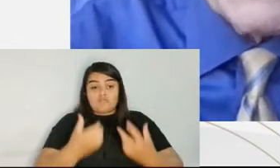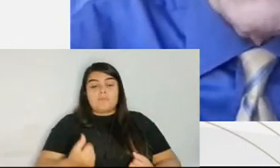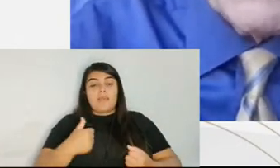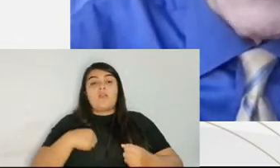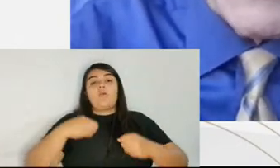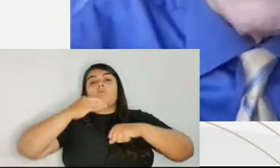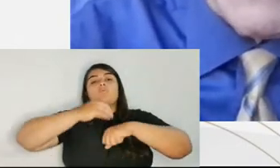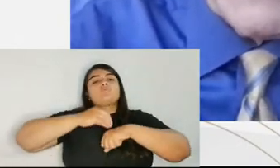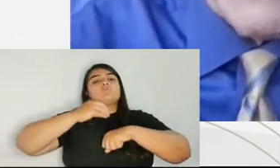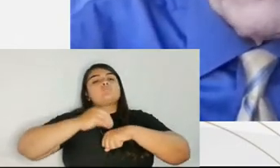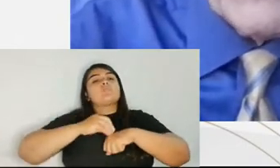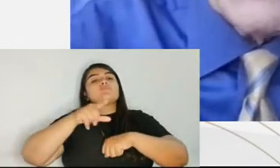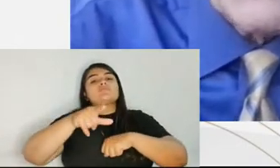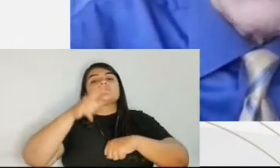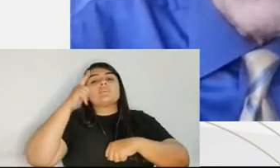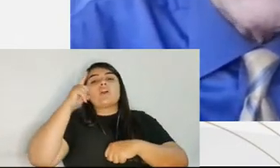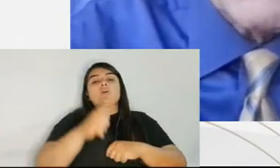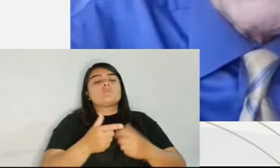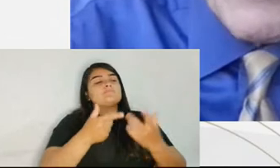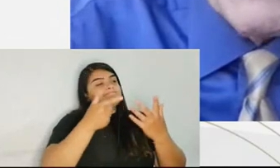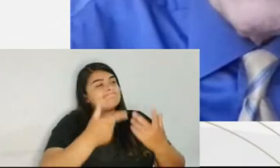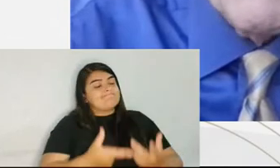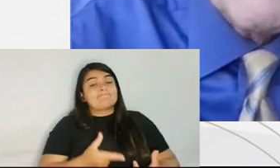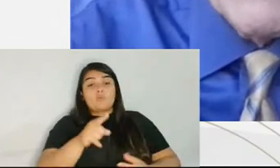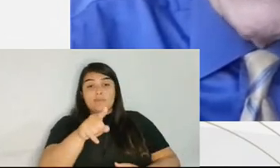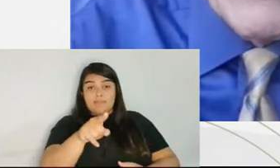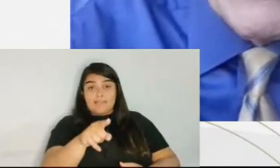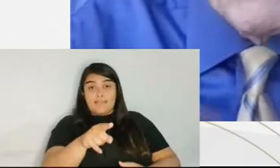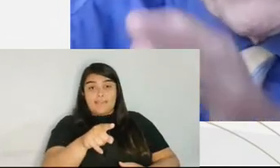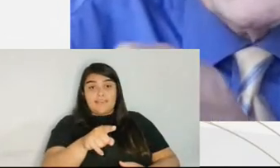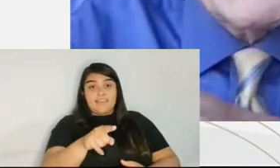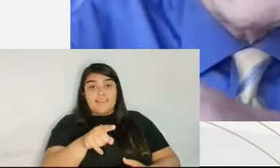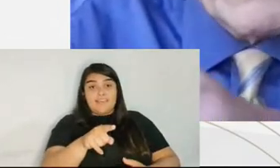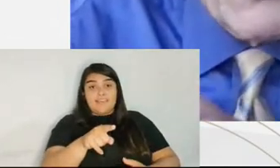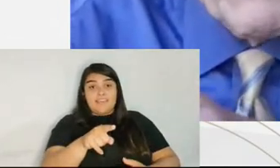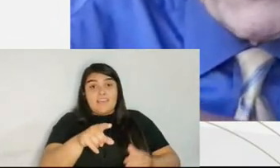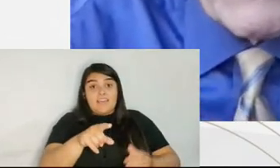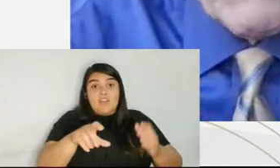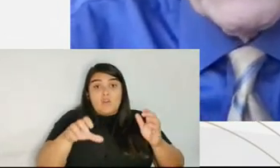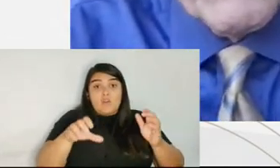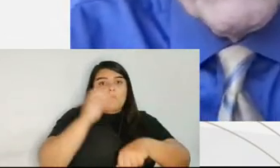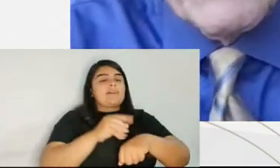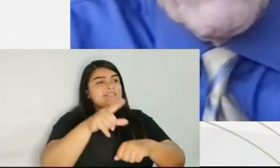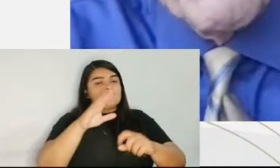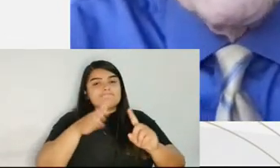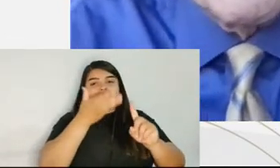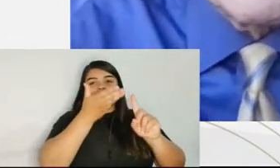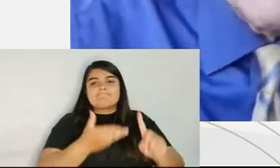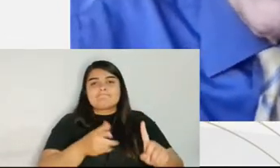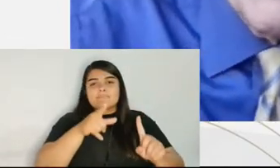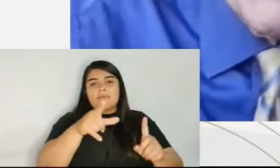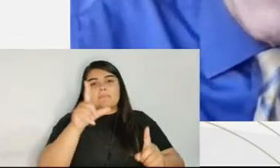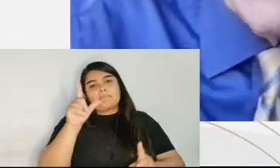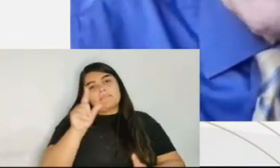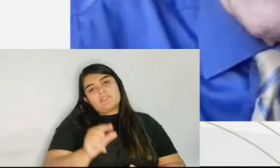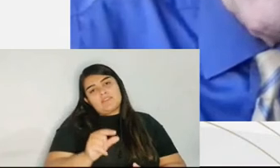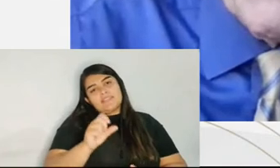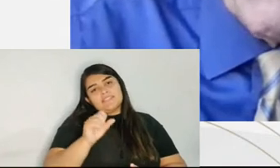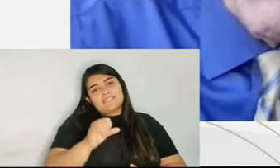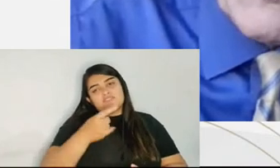sentence that you will get if you insist on going to trial. Or there's charge bargaining, which is really what we've been looking at,